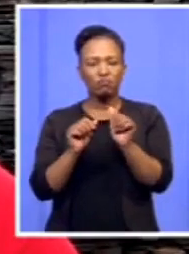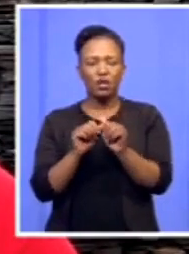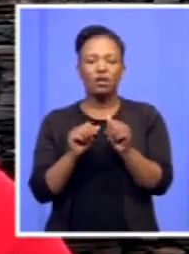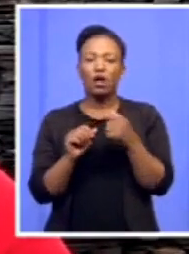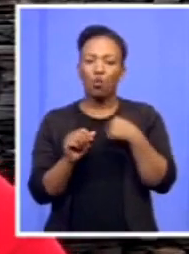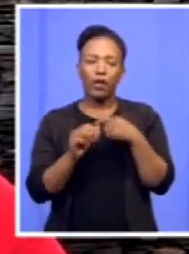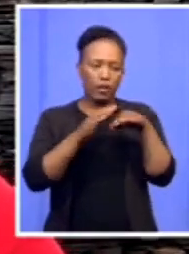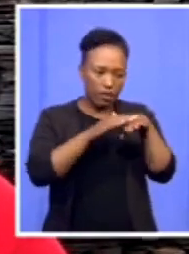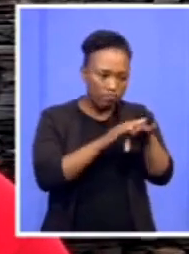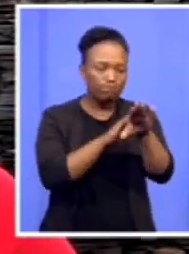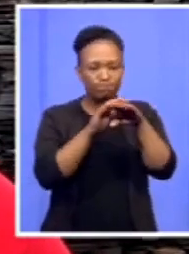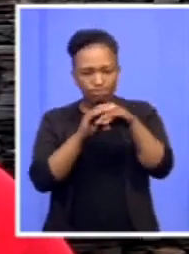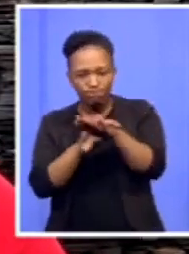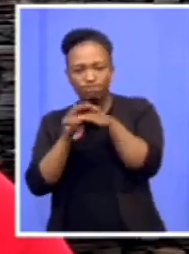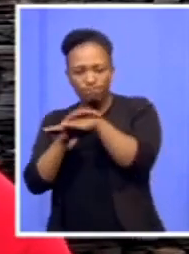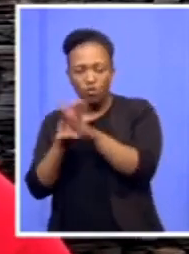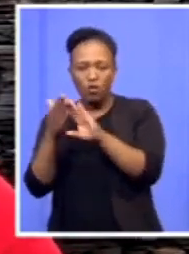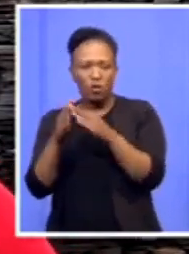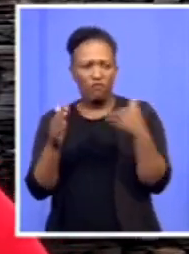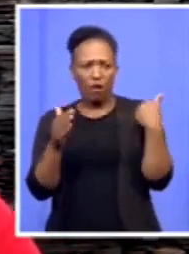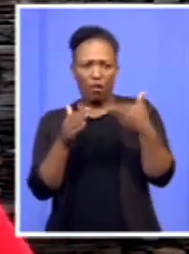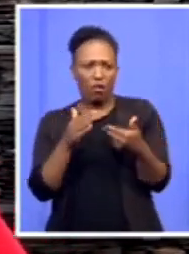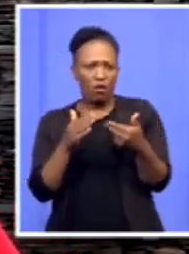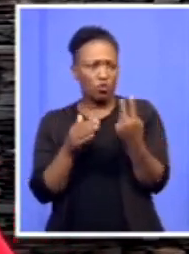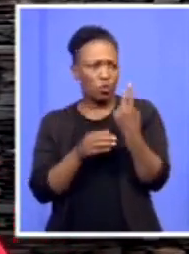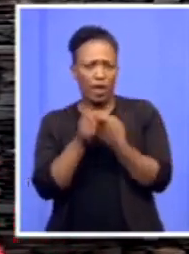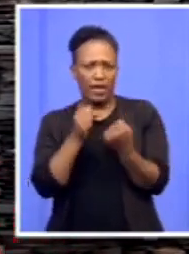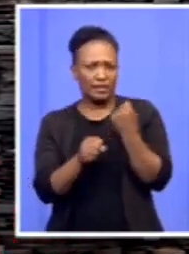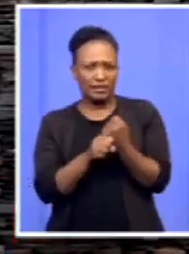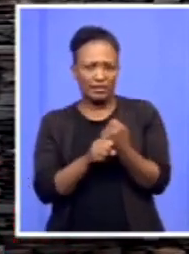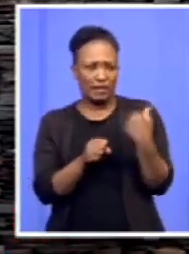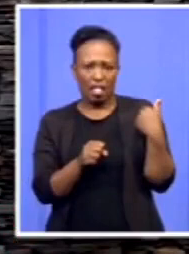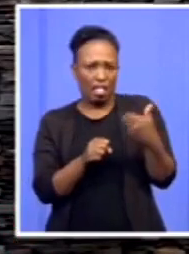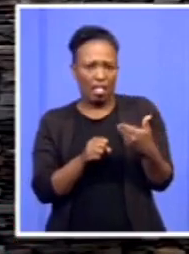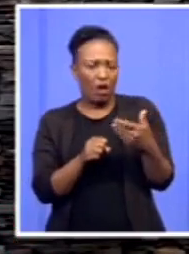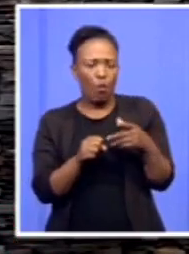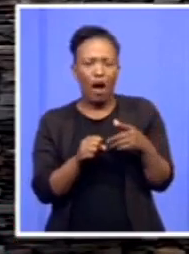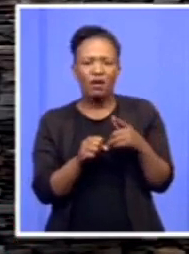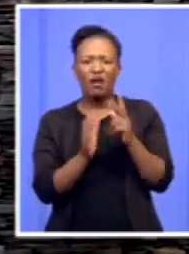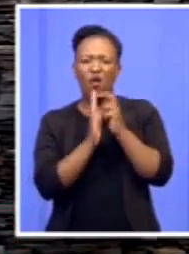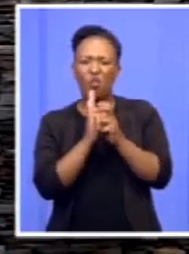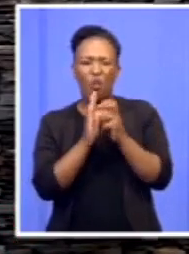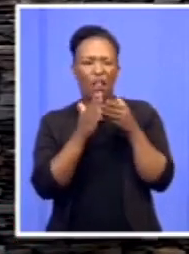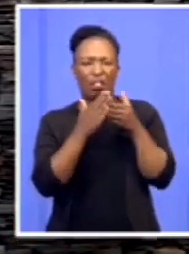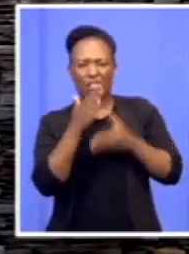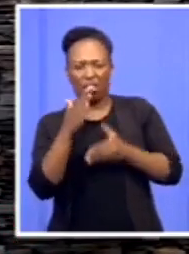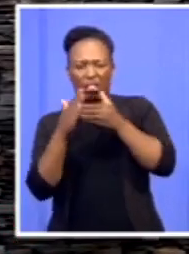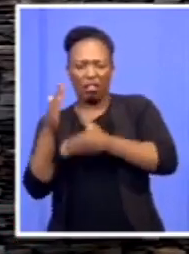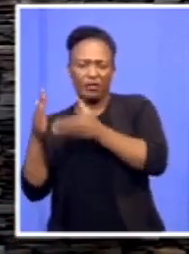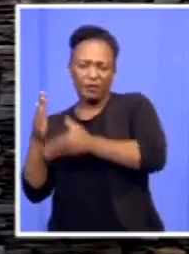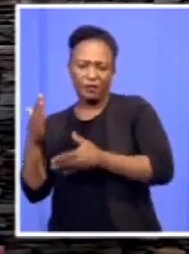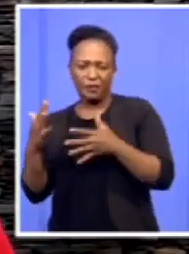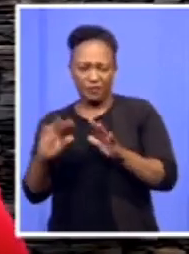with our people for the last two years because of the restrictions. Let's also talk about, you know, issues that occurred this week.